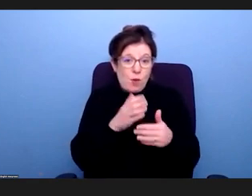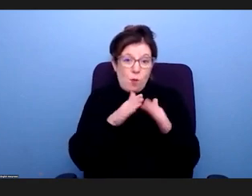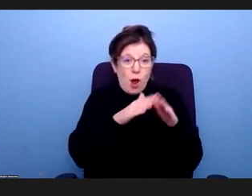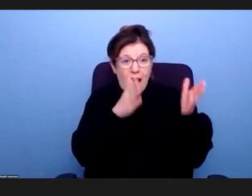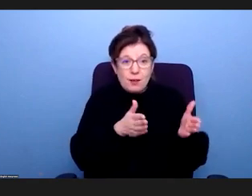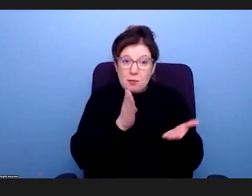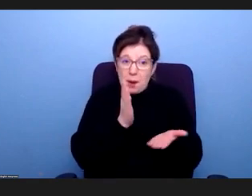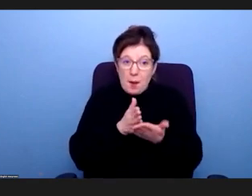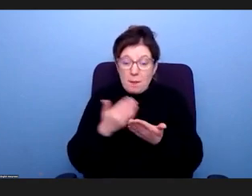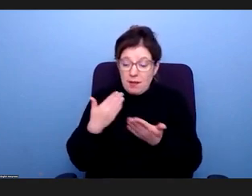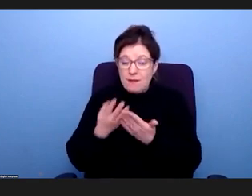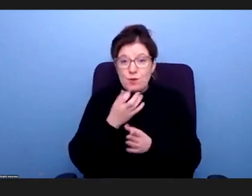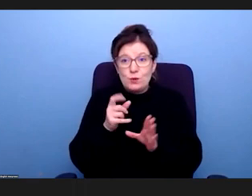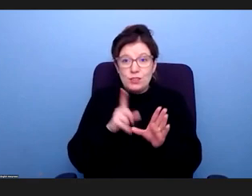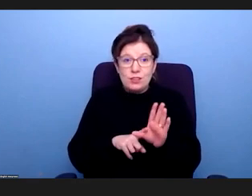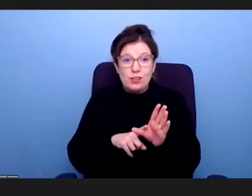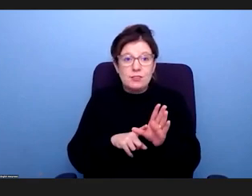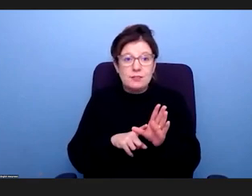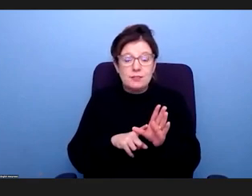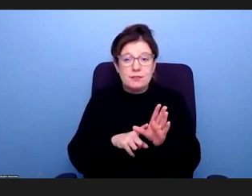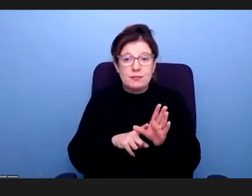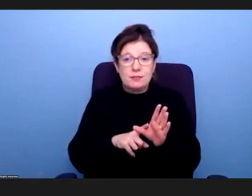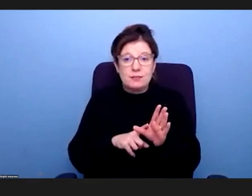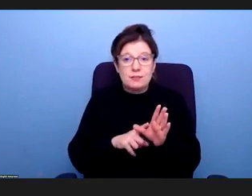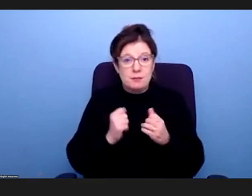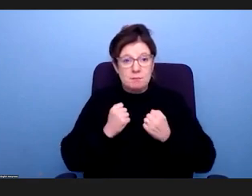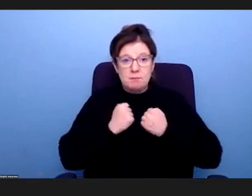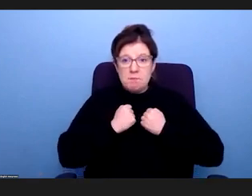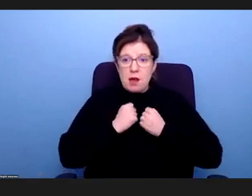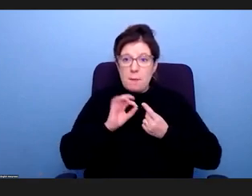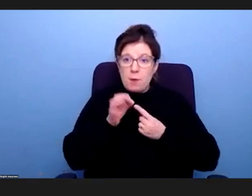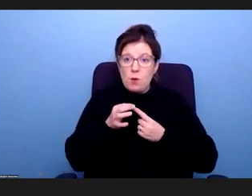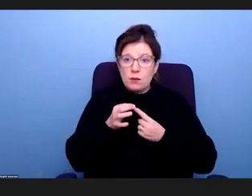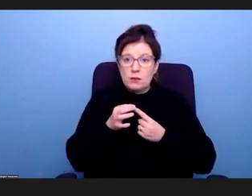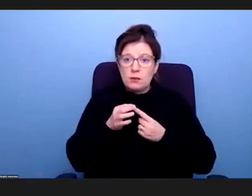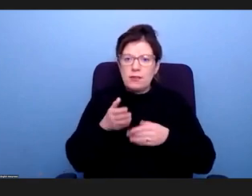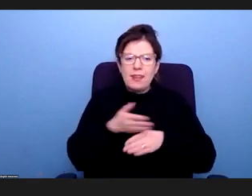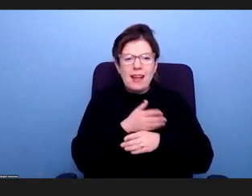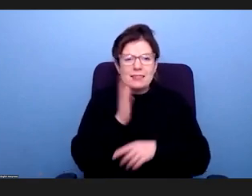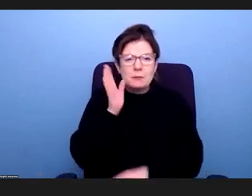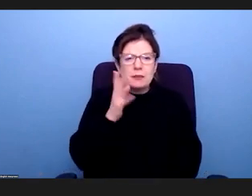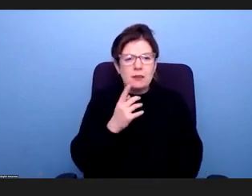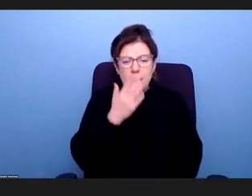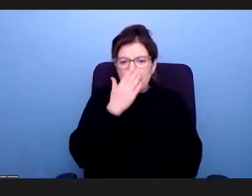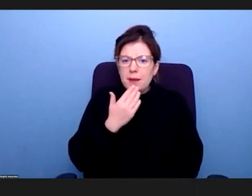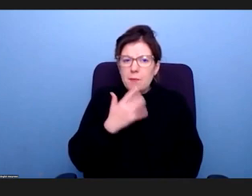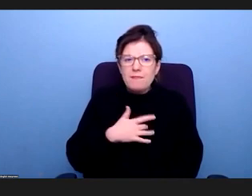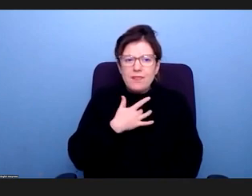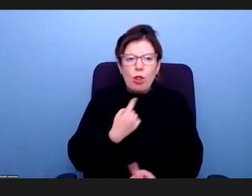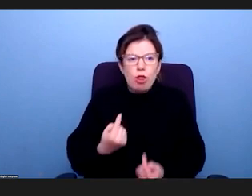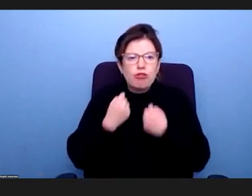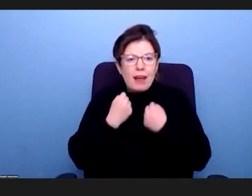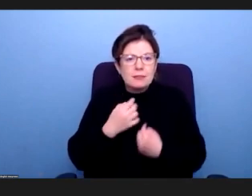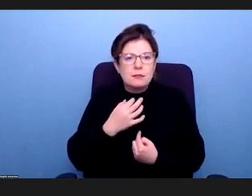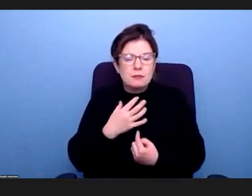not 40 years reinforced. So my point was, I mean, I agree with the last speaker who said that people are threatened by conversations